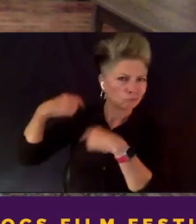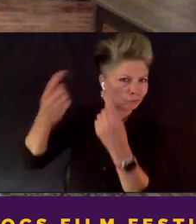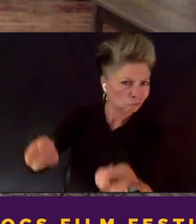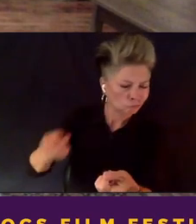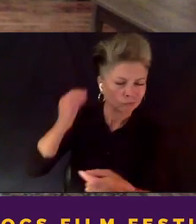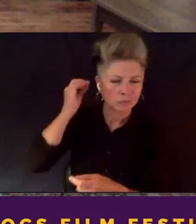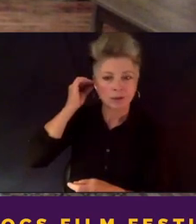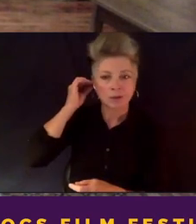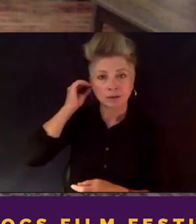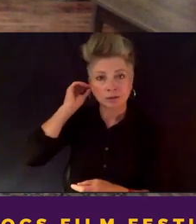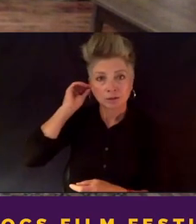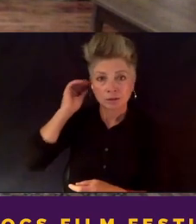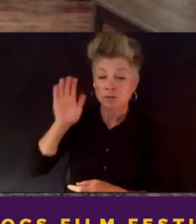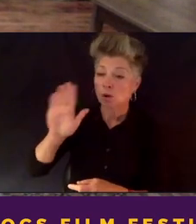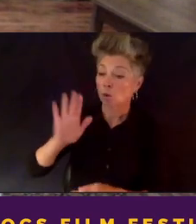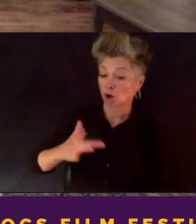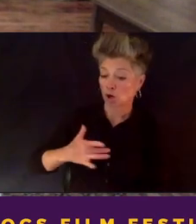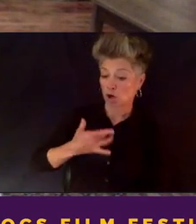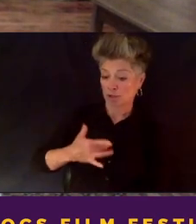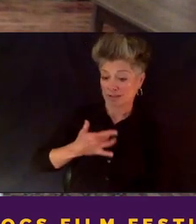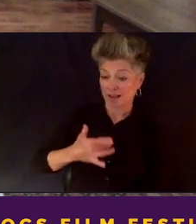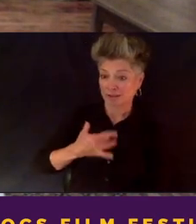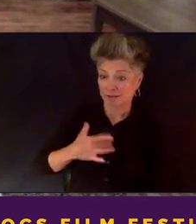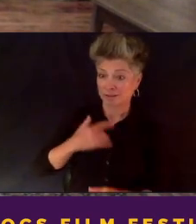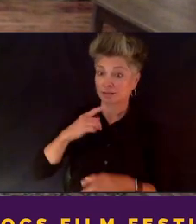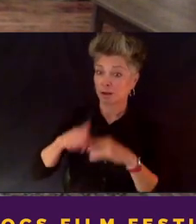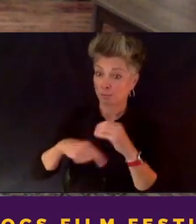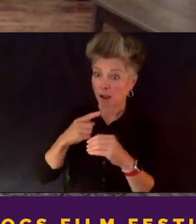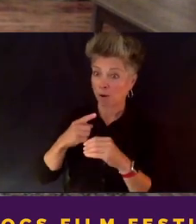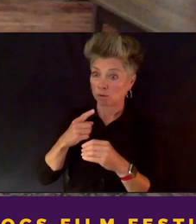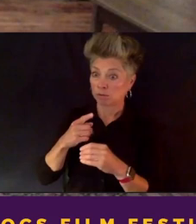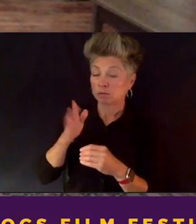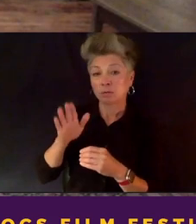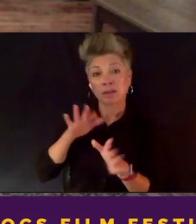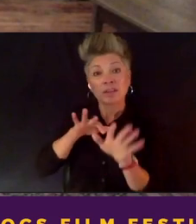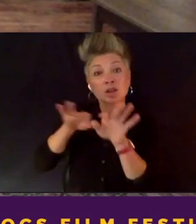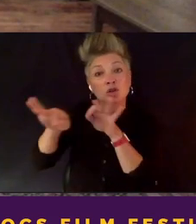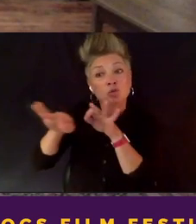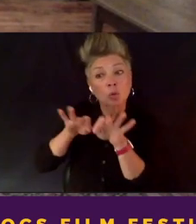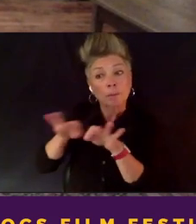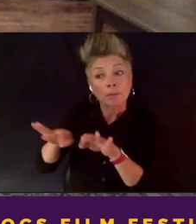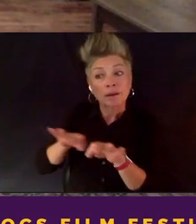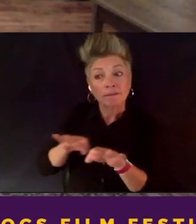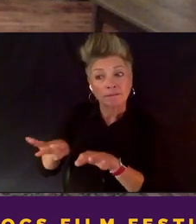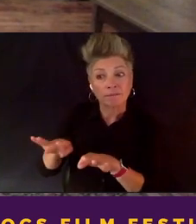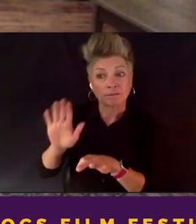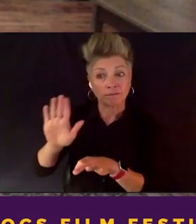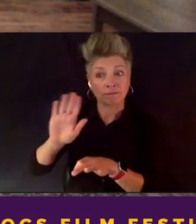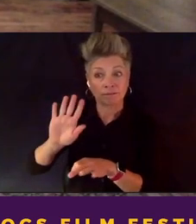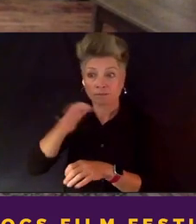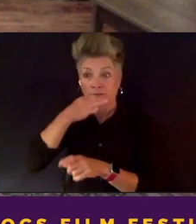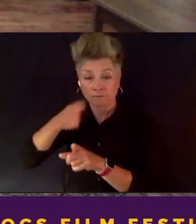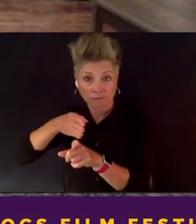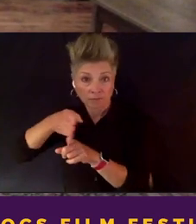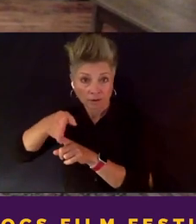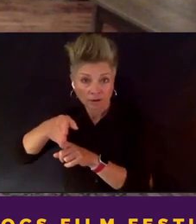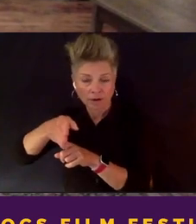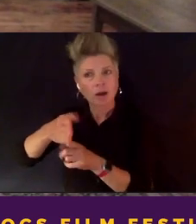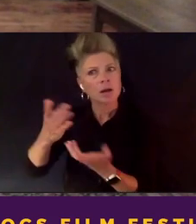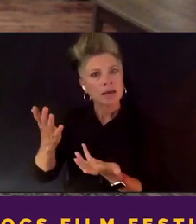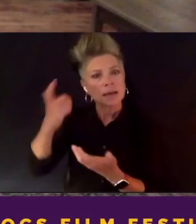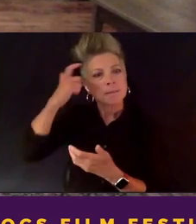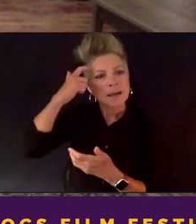of coming out of the dramatic world and the scripted world, I think it made sense to try to come up with certain way to